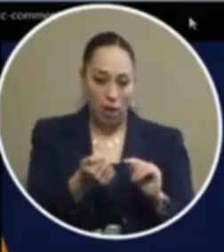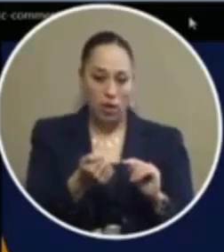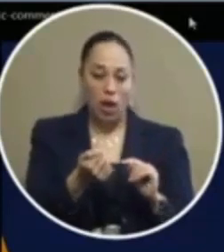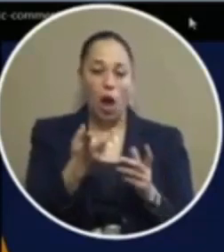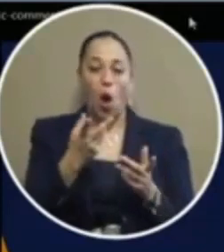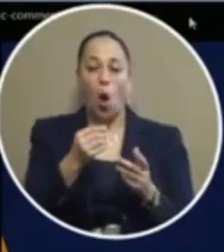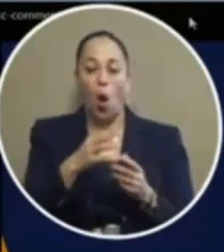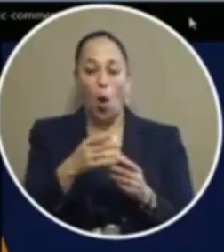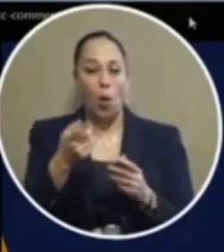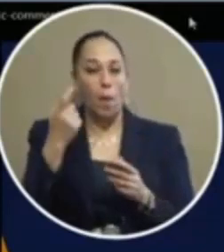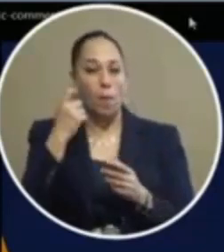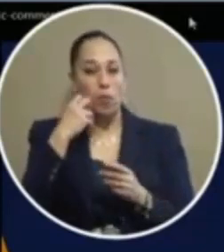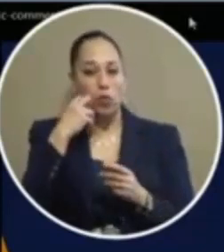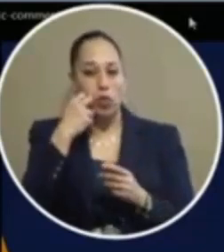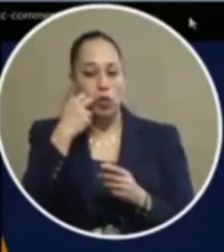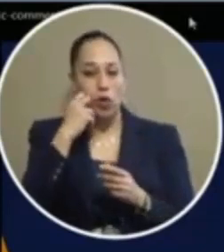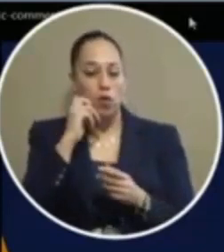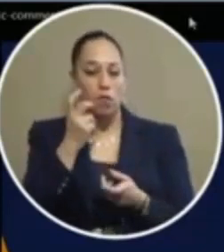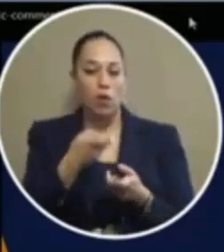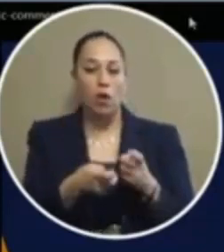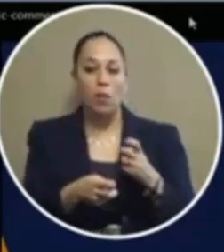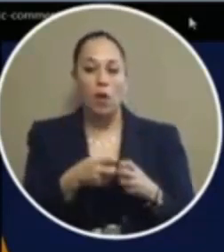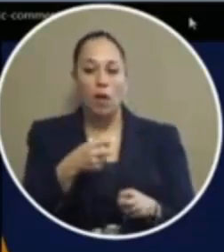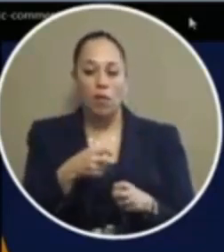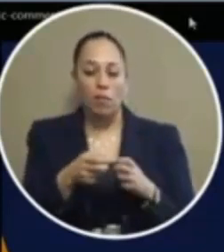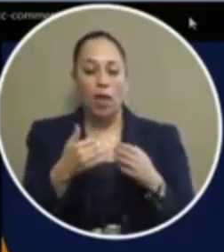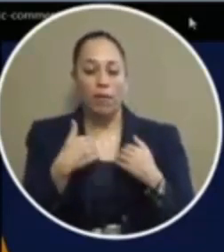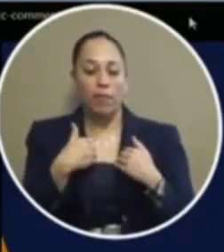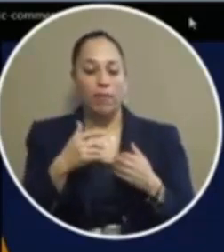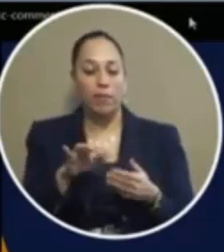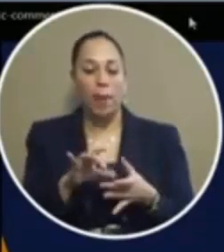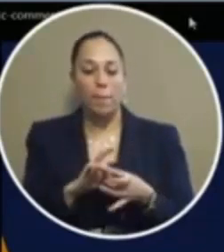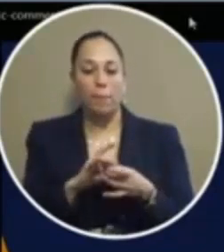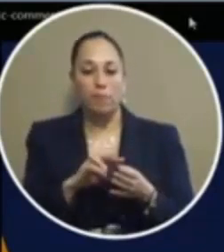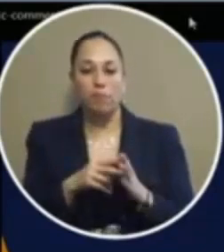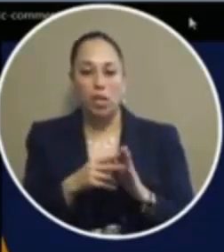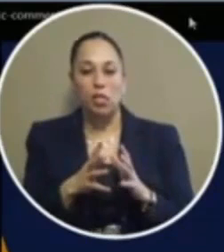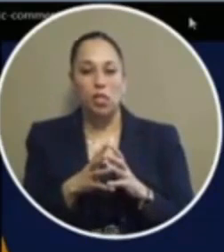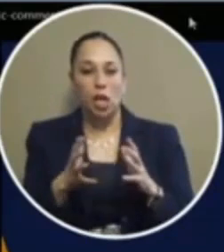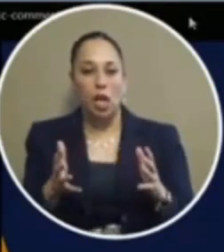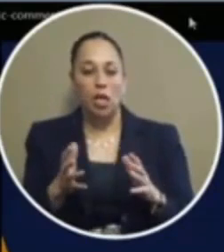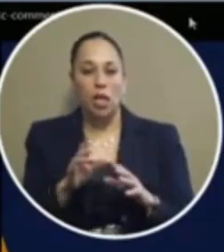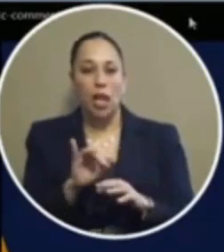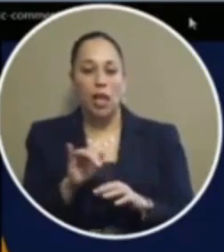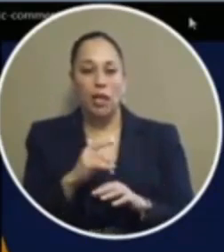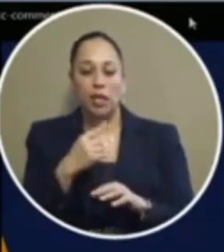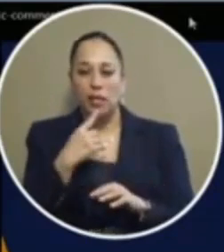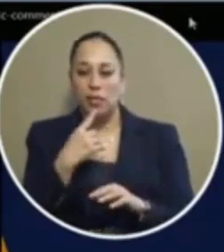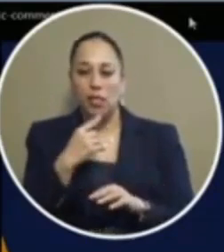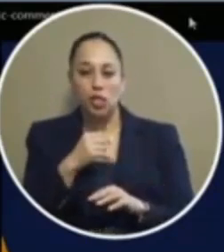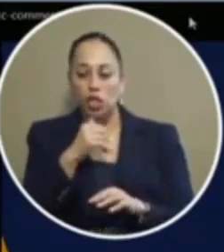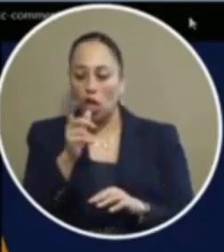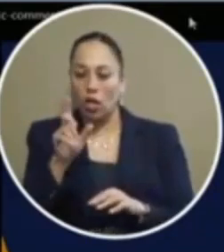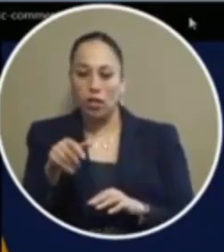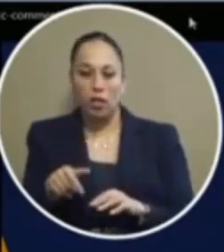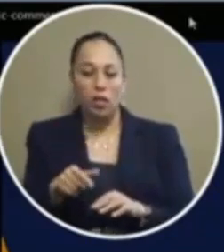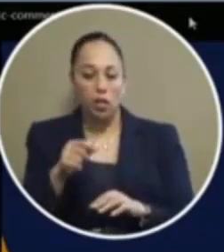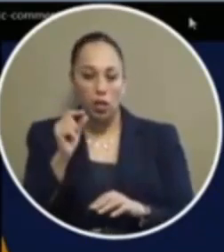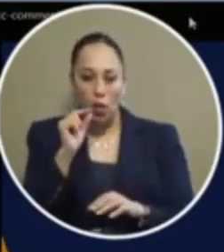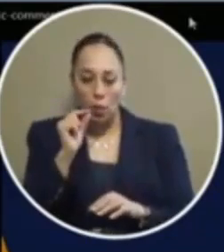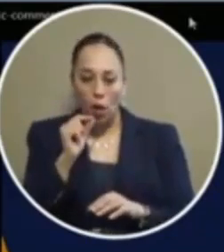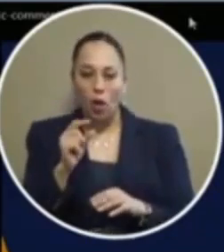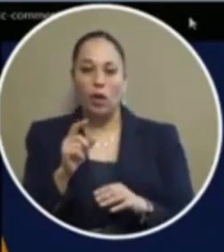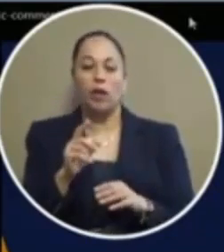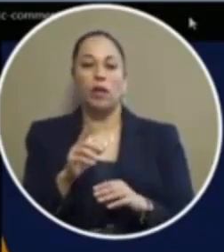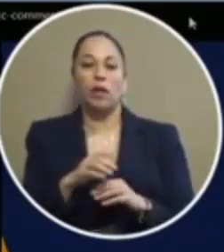issue or anxiety so i i think it helps out a lot so i think just like what the other person said you don't necessarily have to smoke it there's many ways